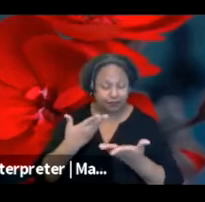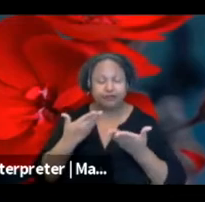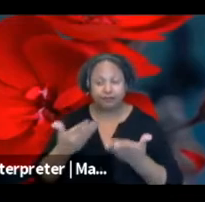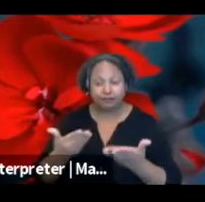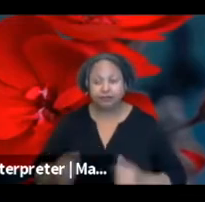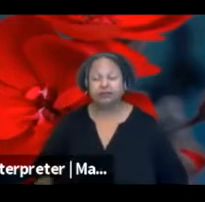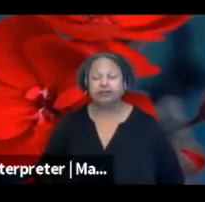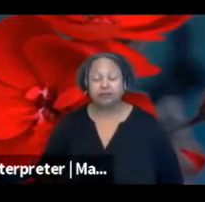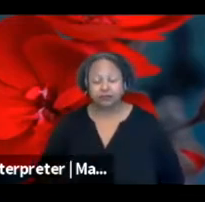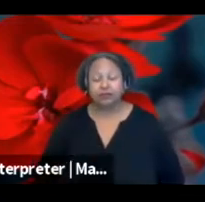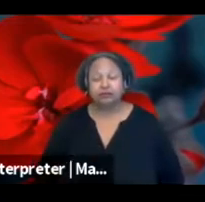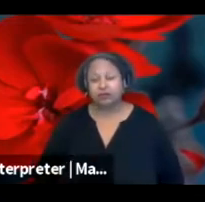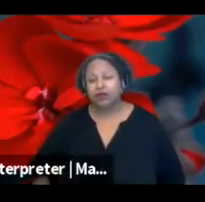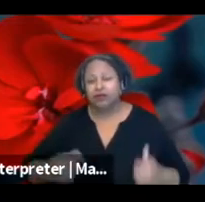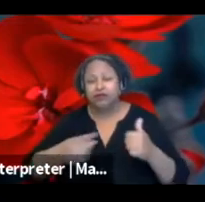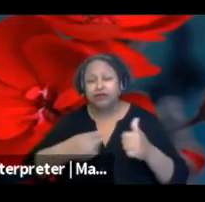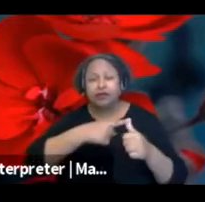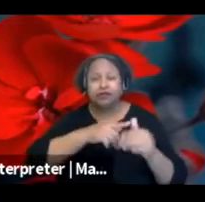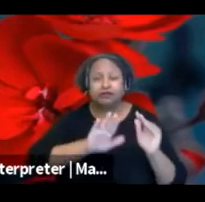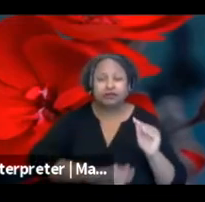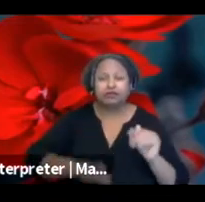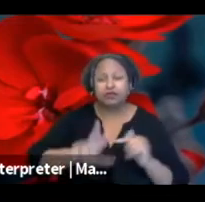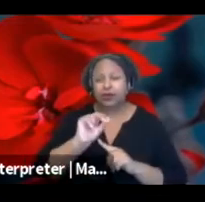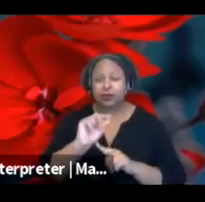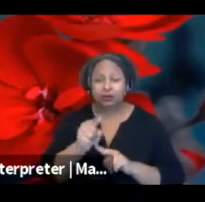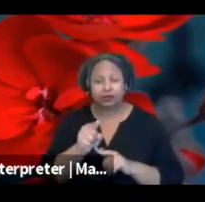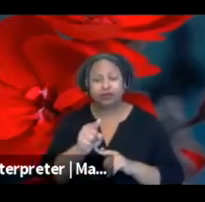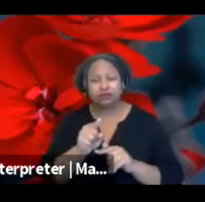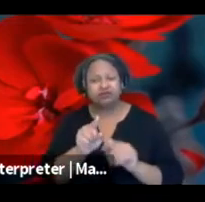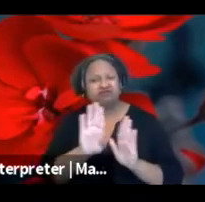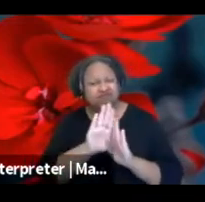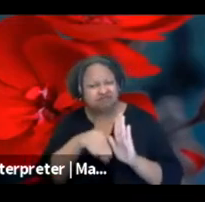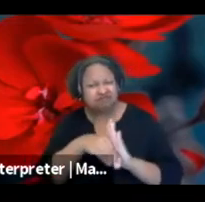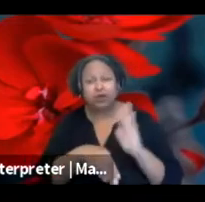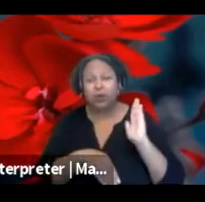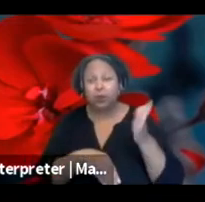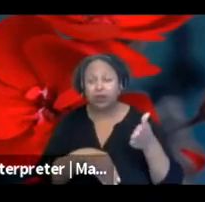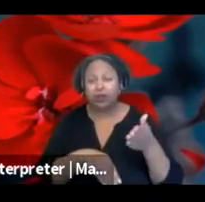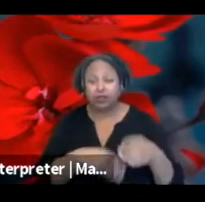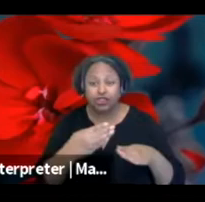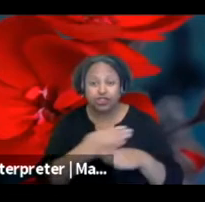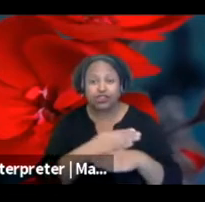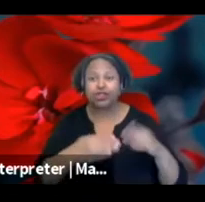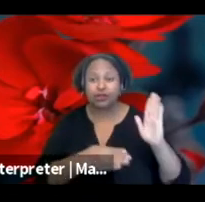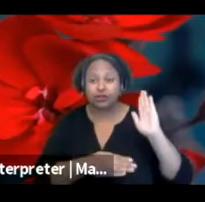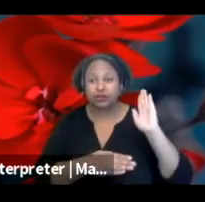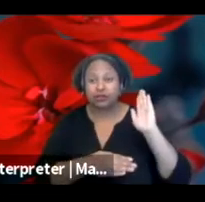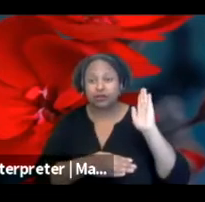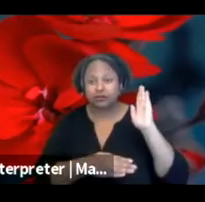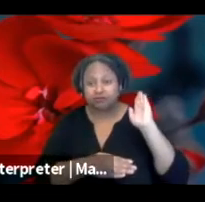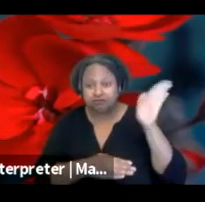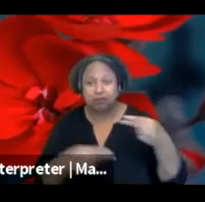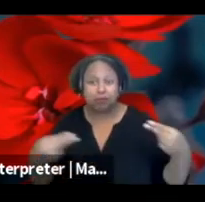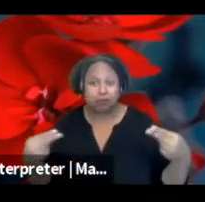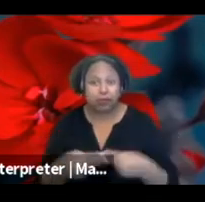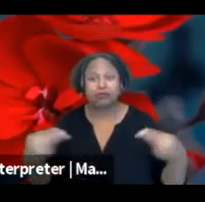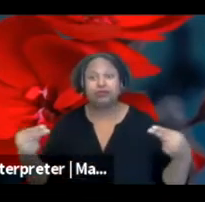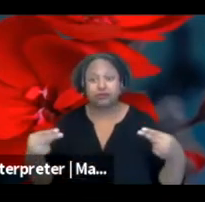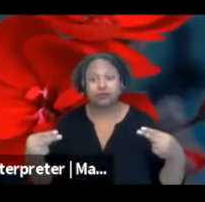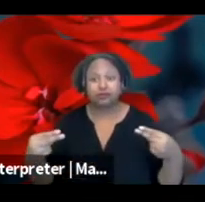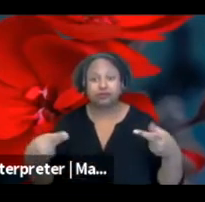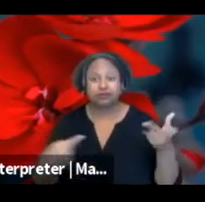for the first 30 minutes or so, I'm actually going to be just sharing the presentation, and we won't be having a discussion at that point.